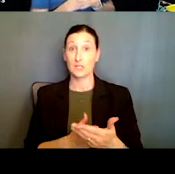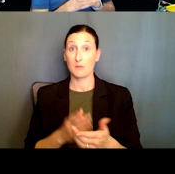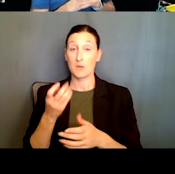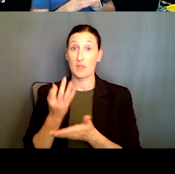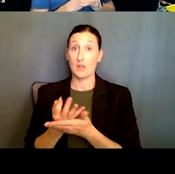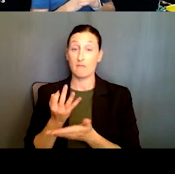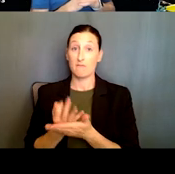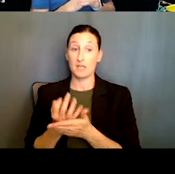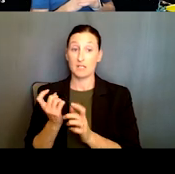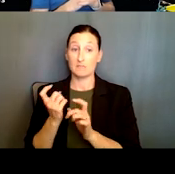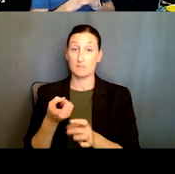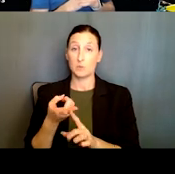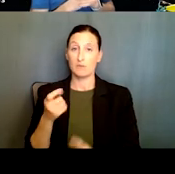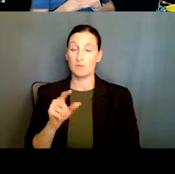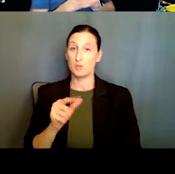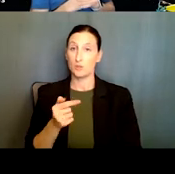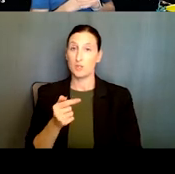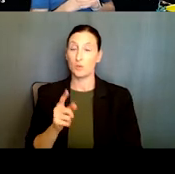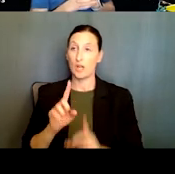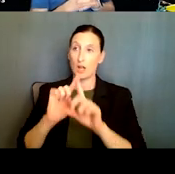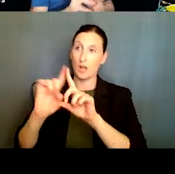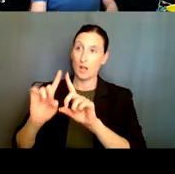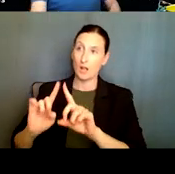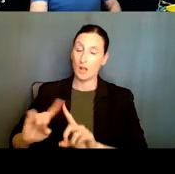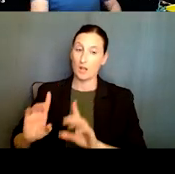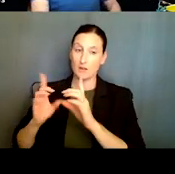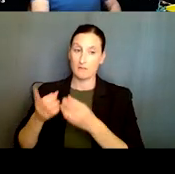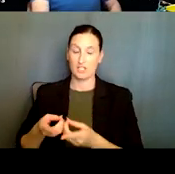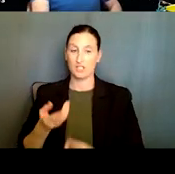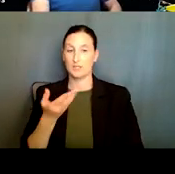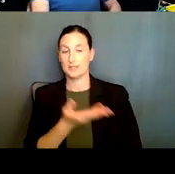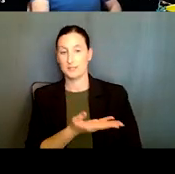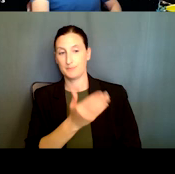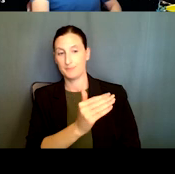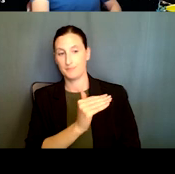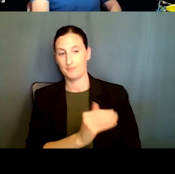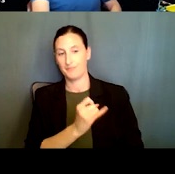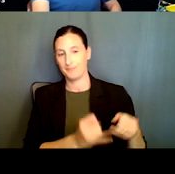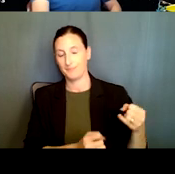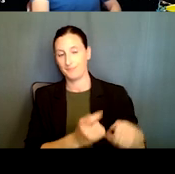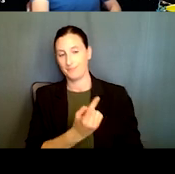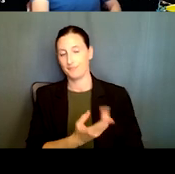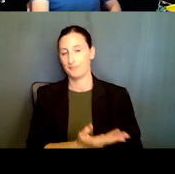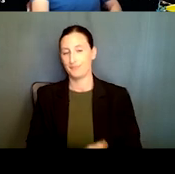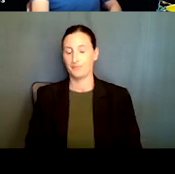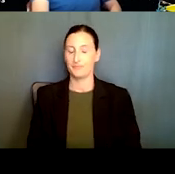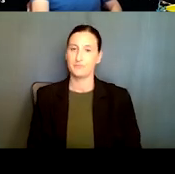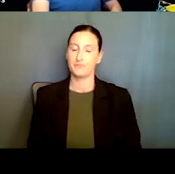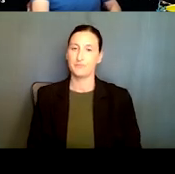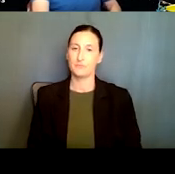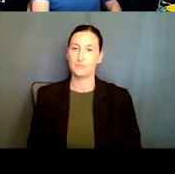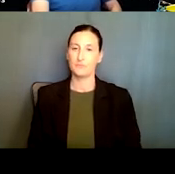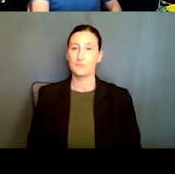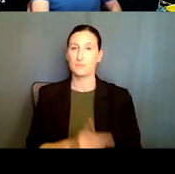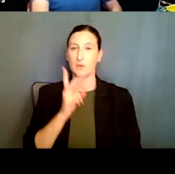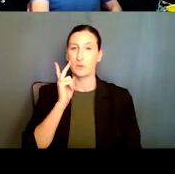21 different divisions within the NSF and involved over 50 NSF program officers. So overall, you can see, you can see